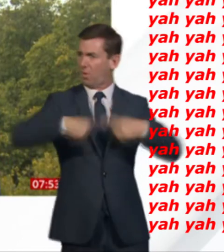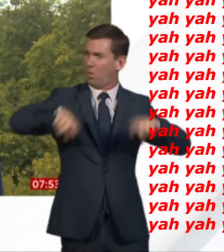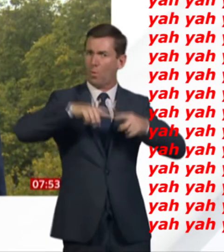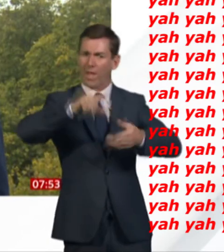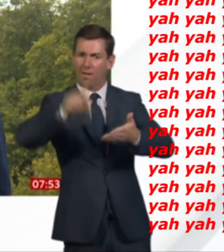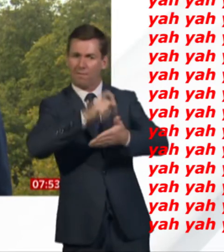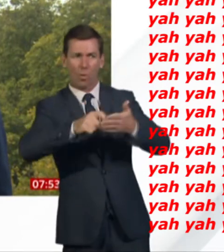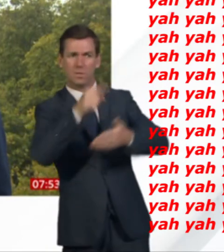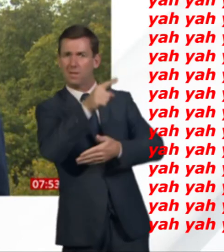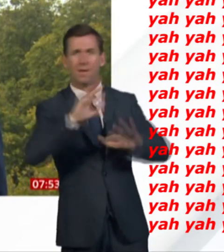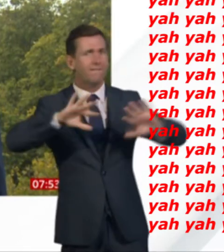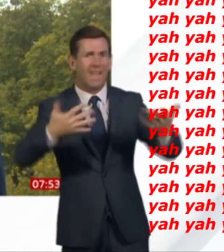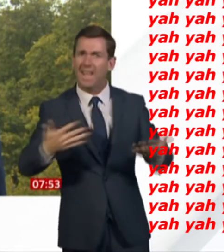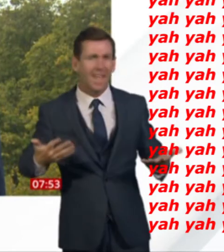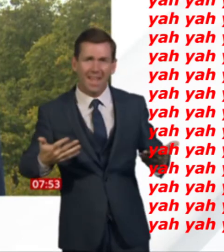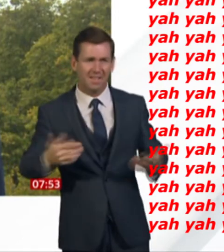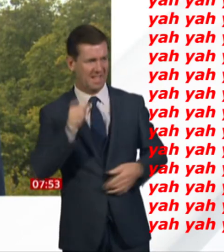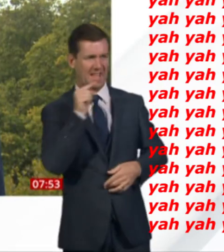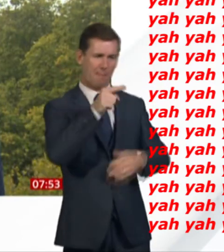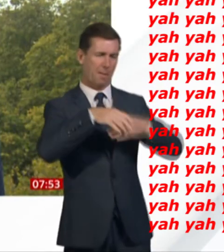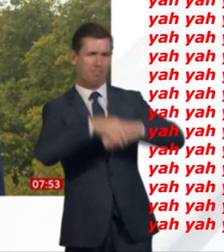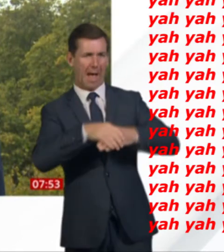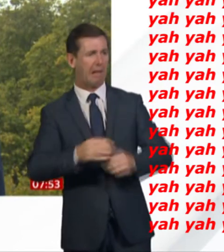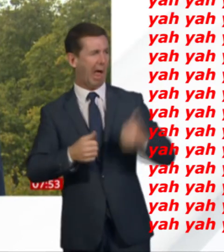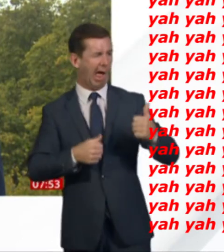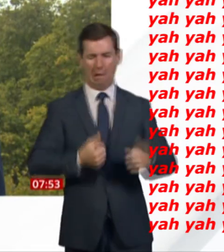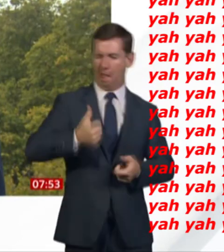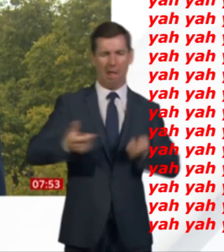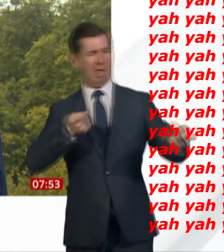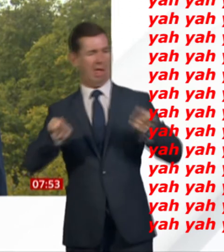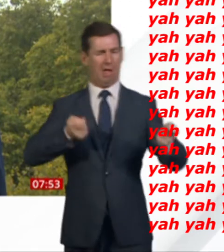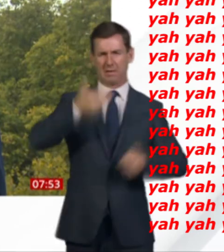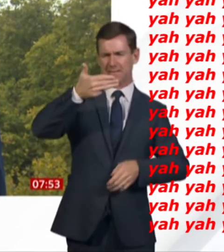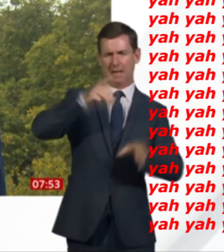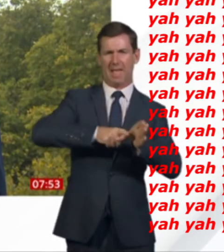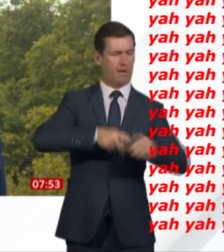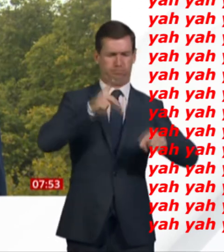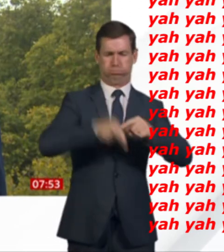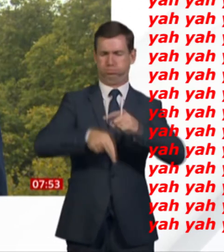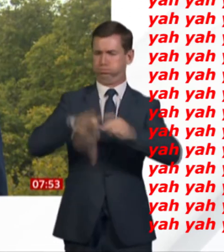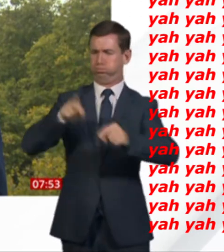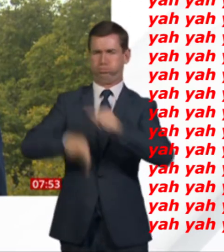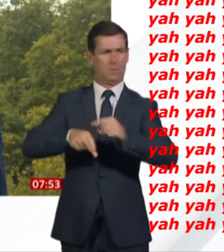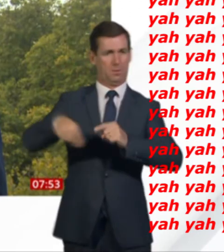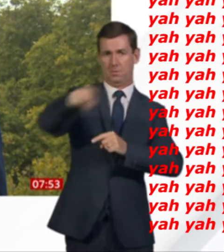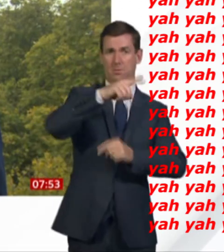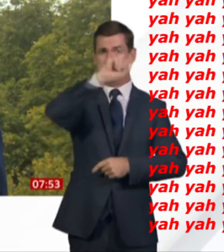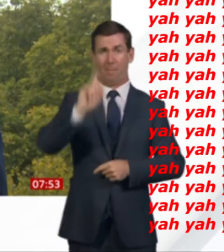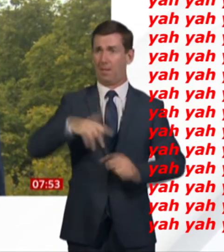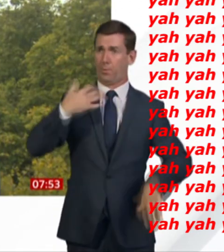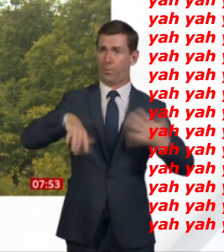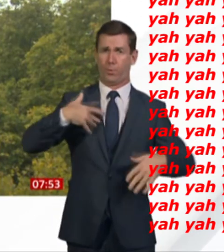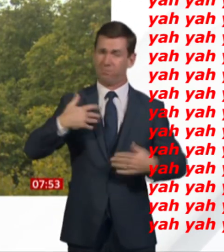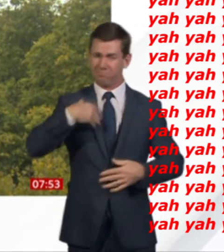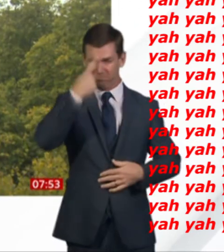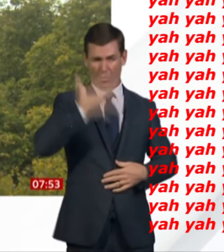number 10 after he and his mates have run the show for nine years and made things worse for working people across this country. The sooner they're out, the